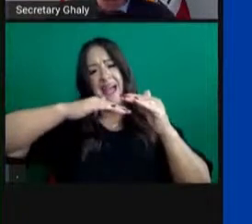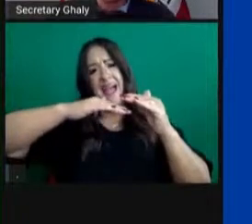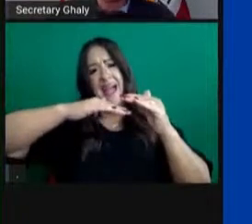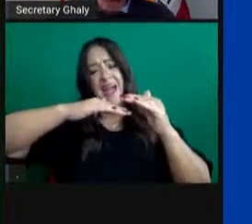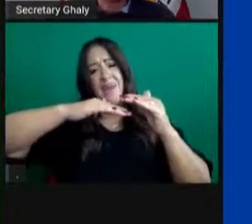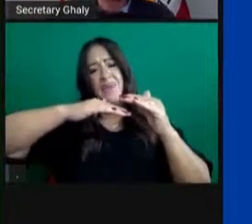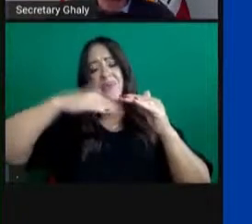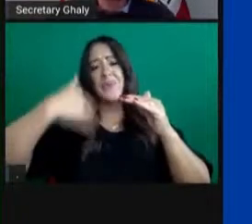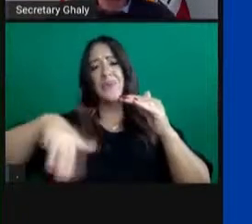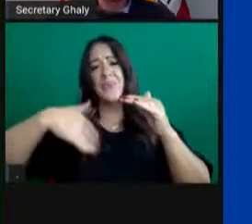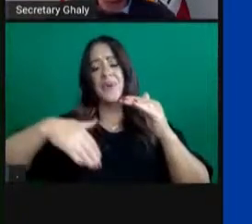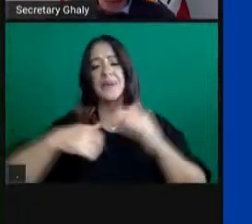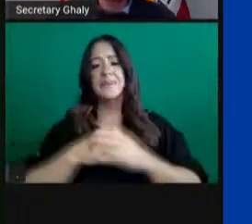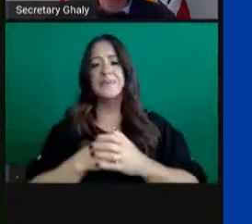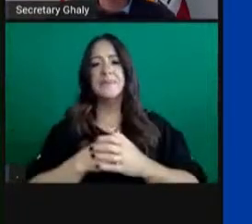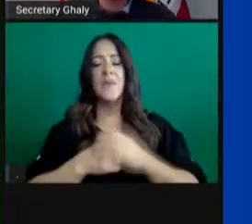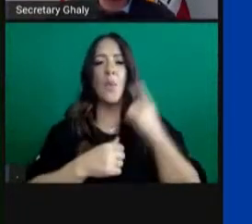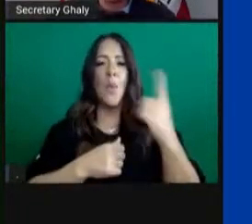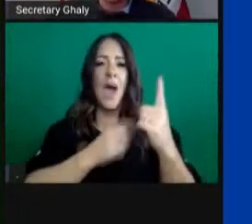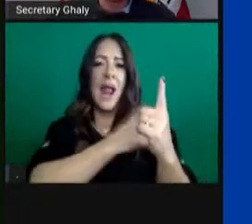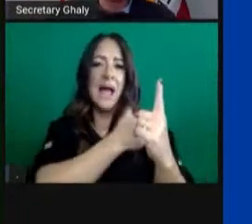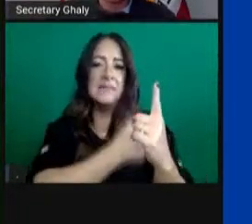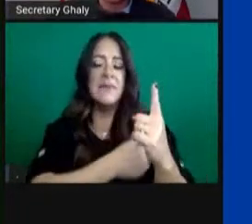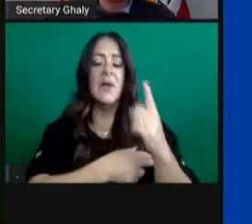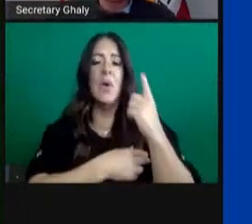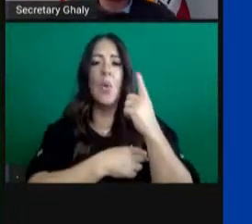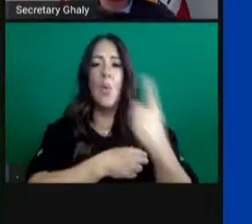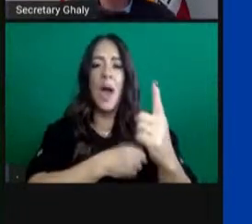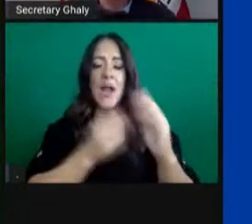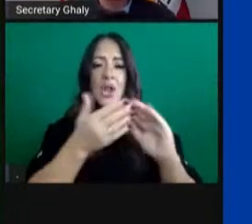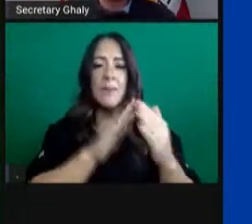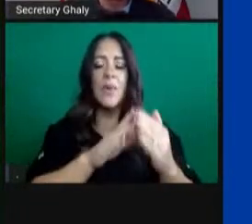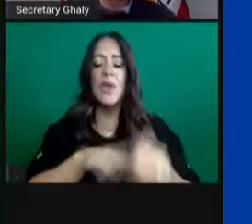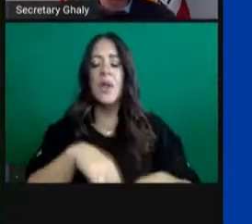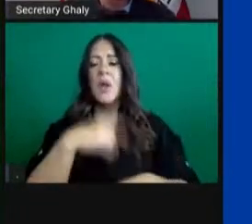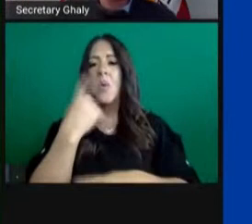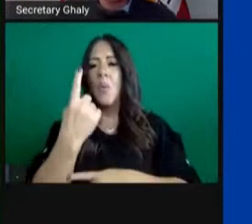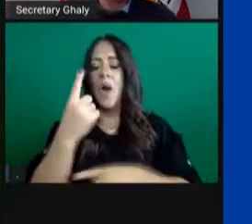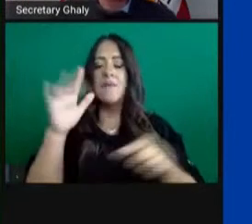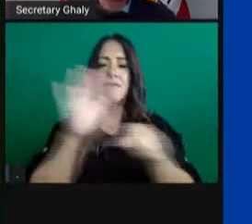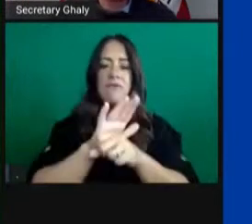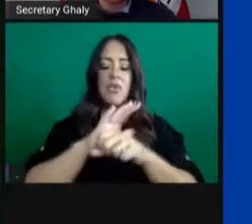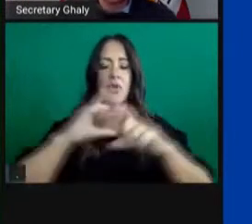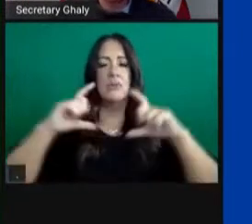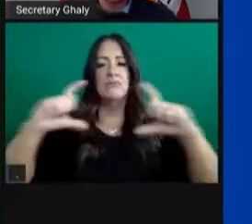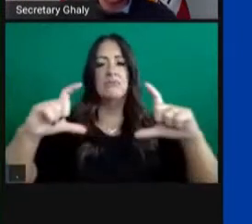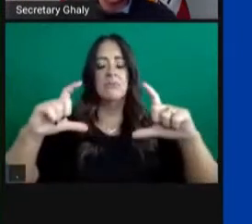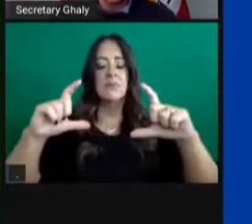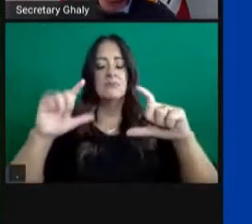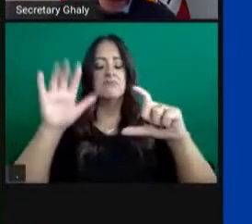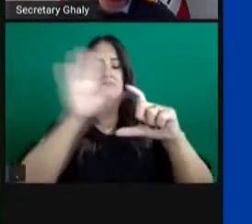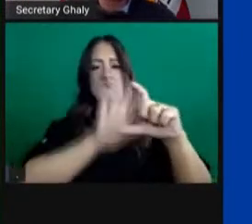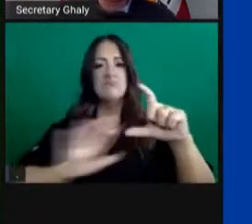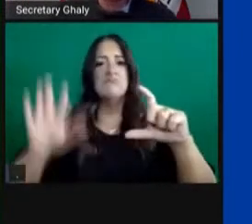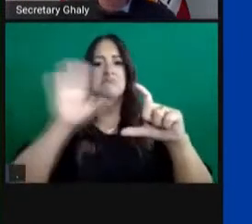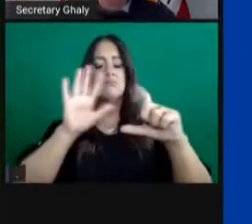So one hospital, one community, one part of a county, one whole county may actually be